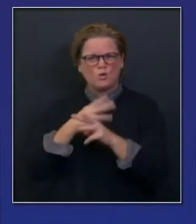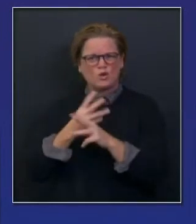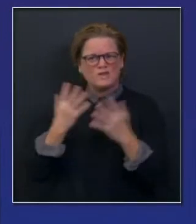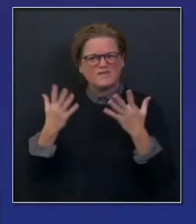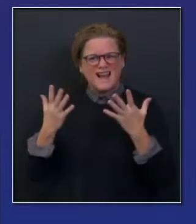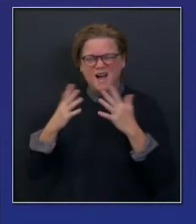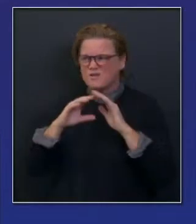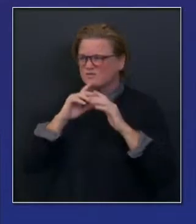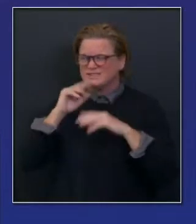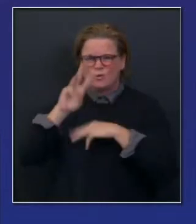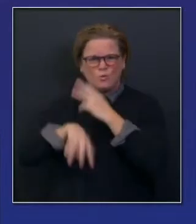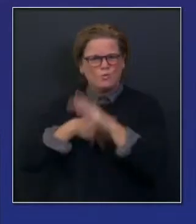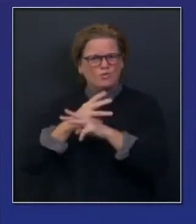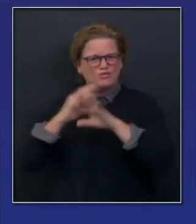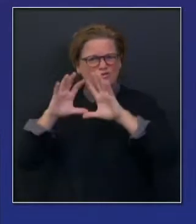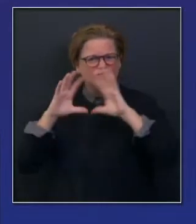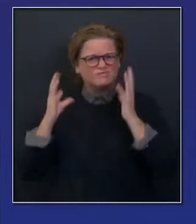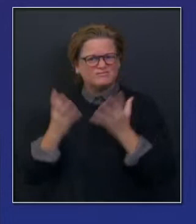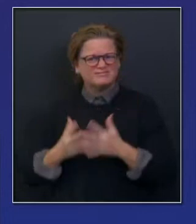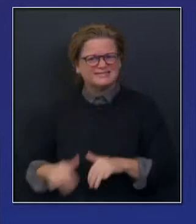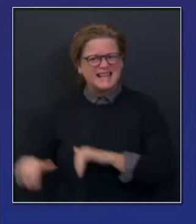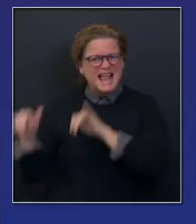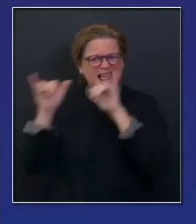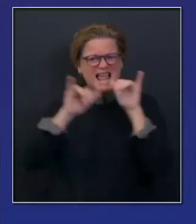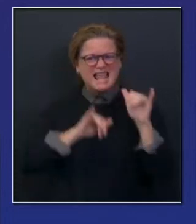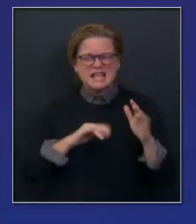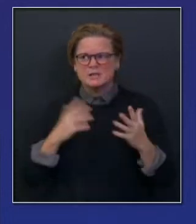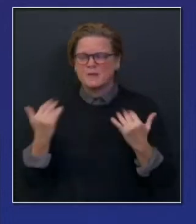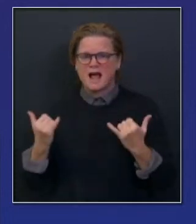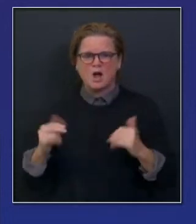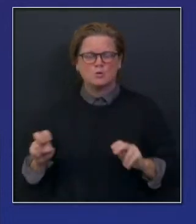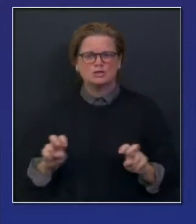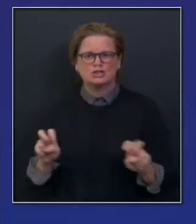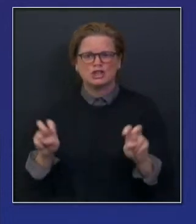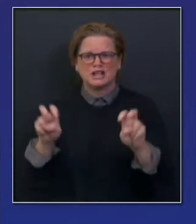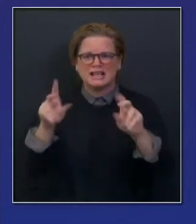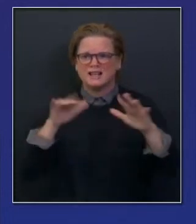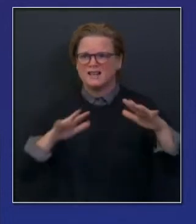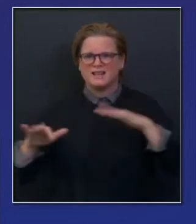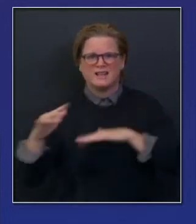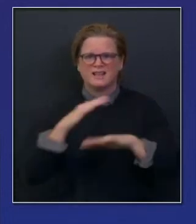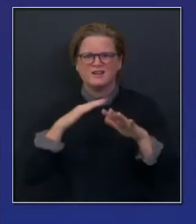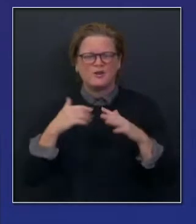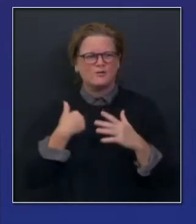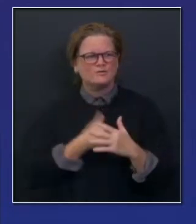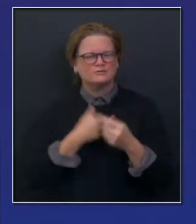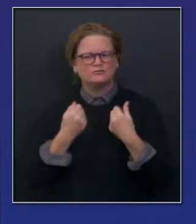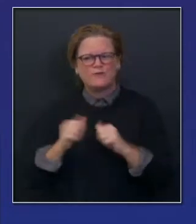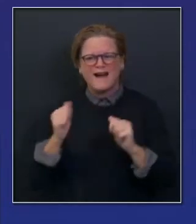This is what we're doing. Everything in our power to mitigate. We want to eliminate. We will eliminate.